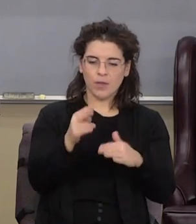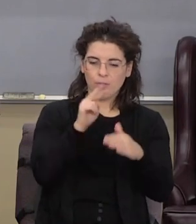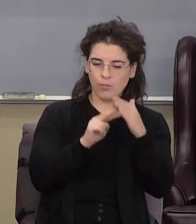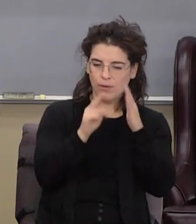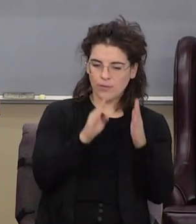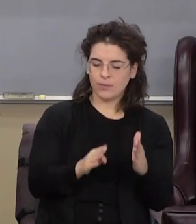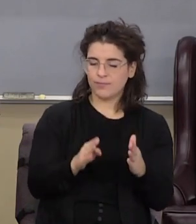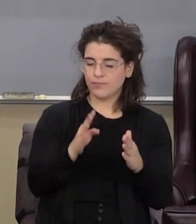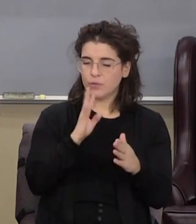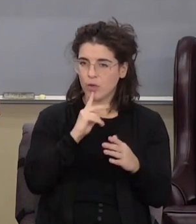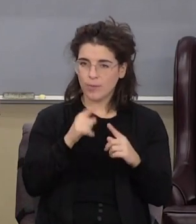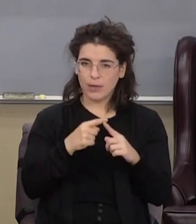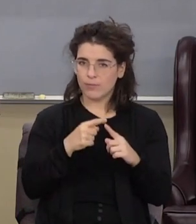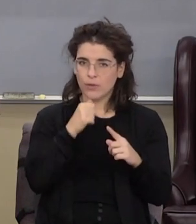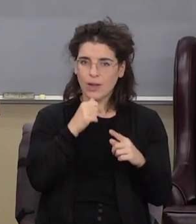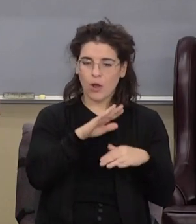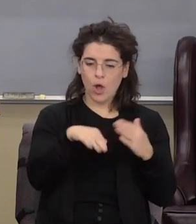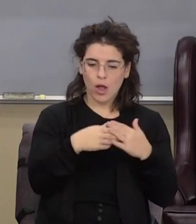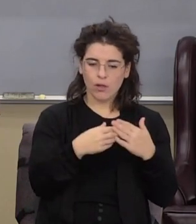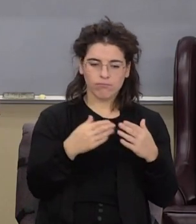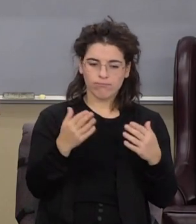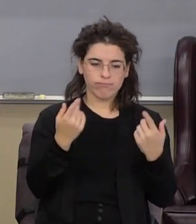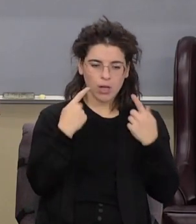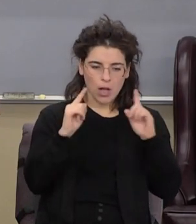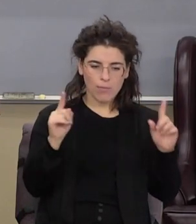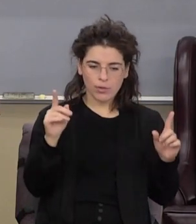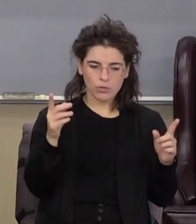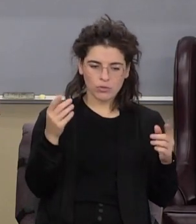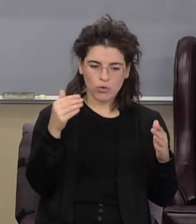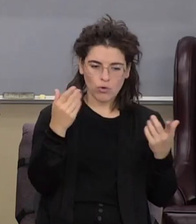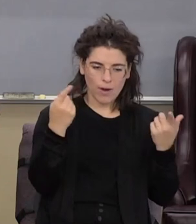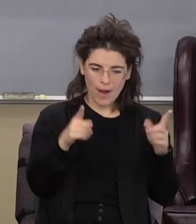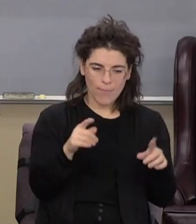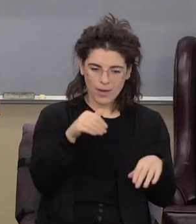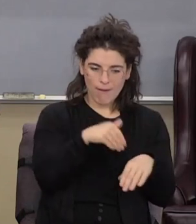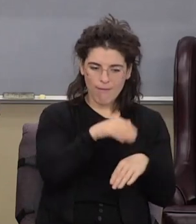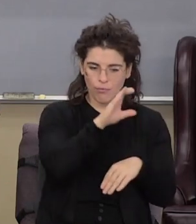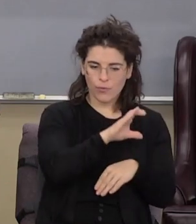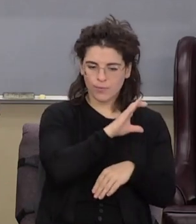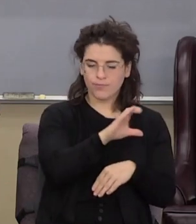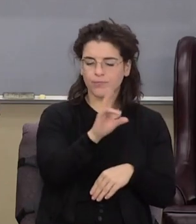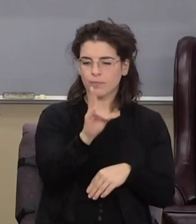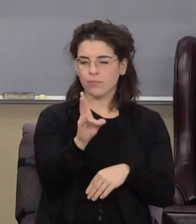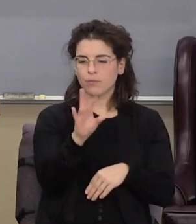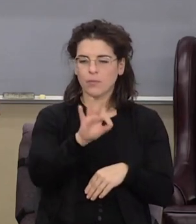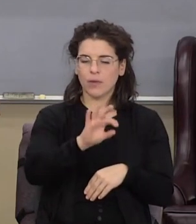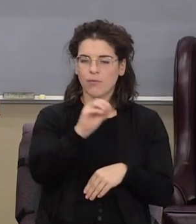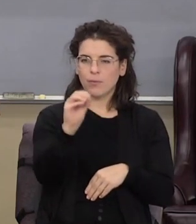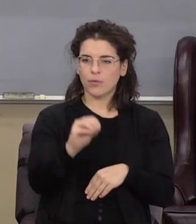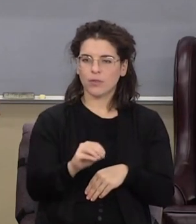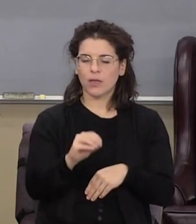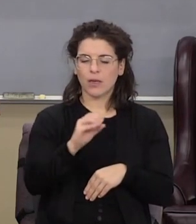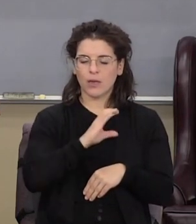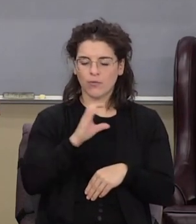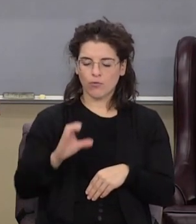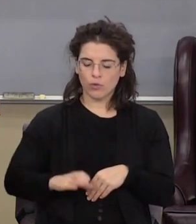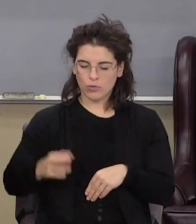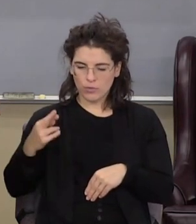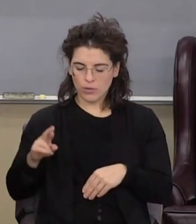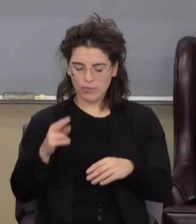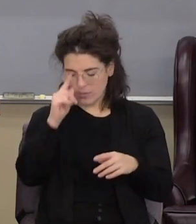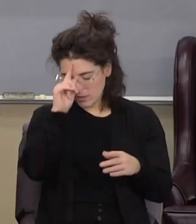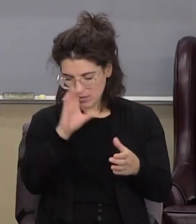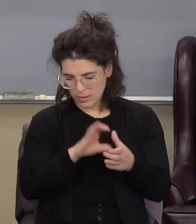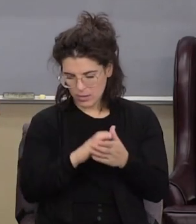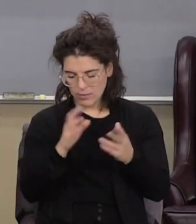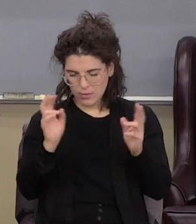some of the wacky, wild, weird teaching that the church goes. About 97% of Christendom believes in a thing called preterism,